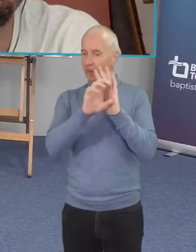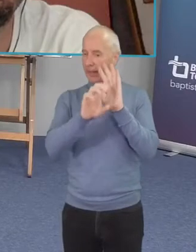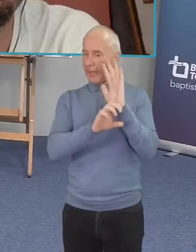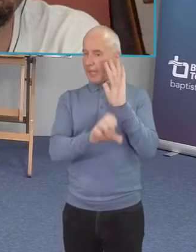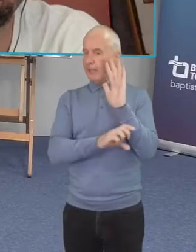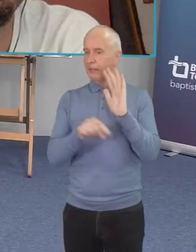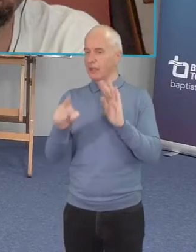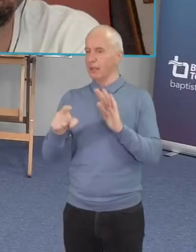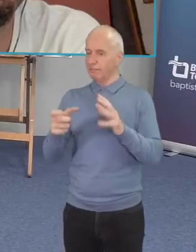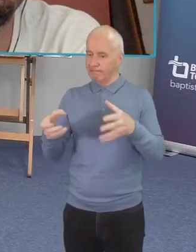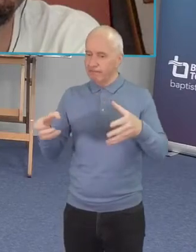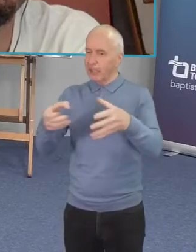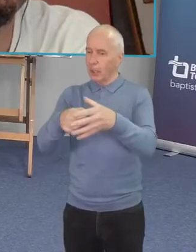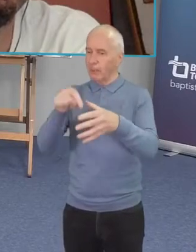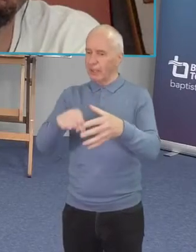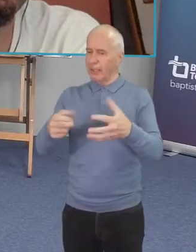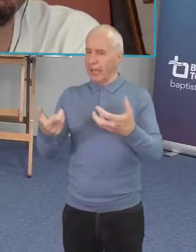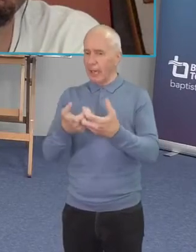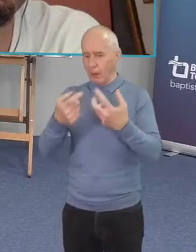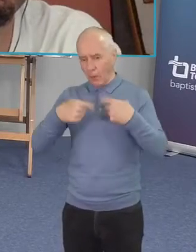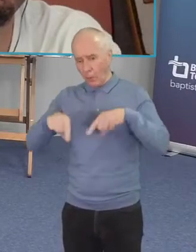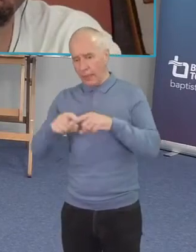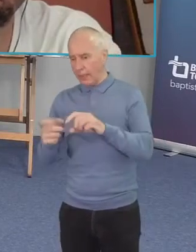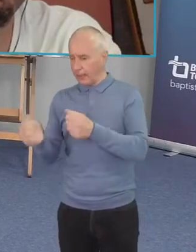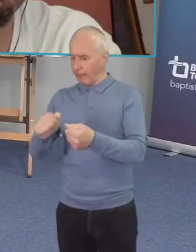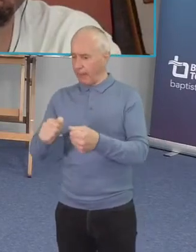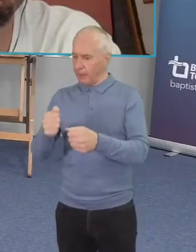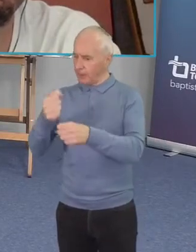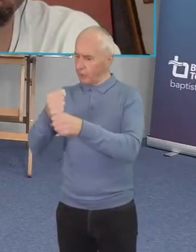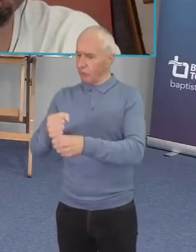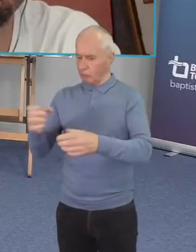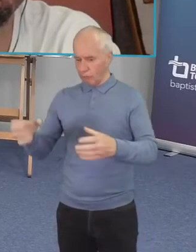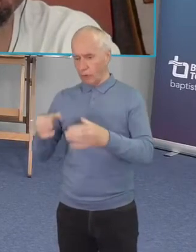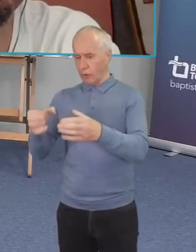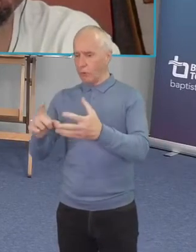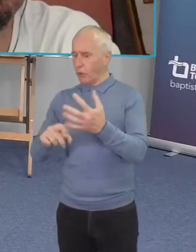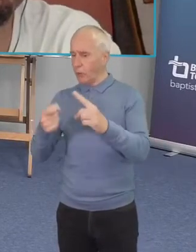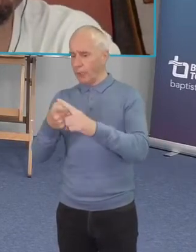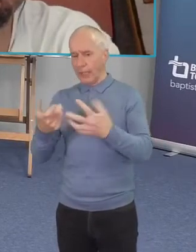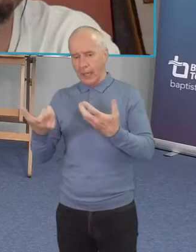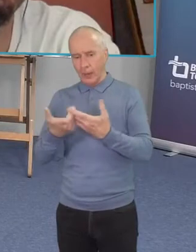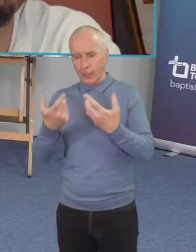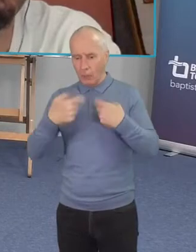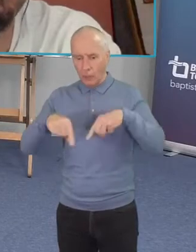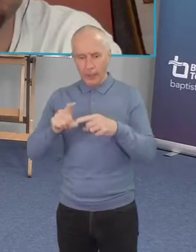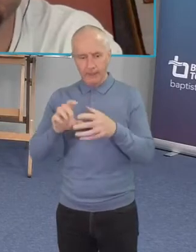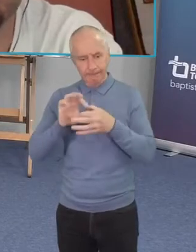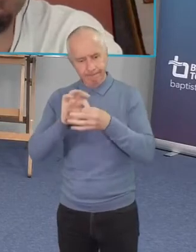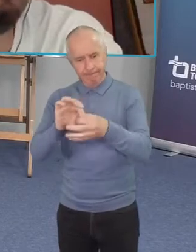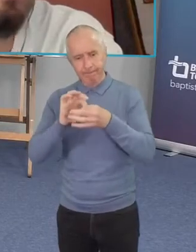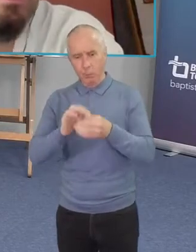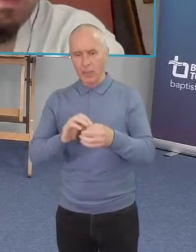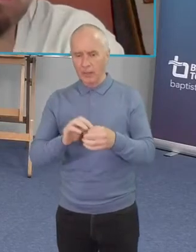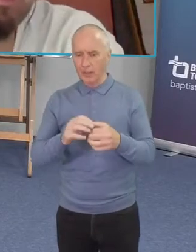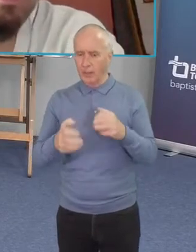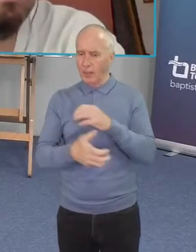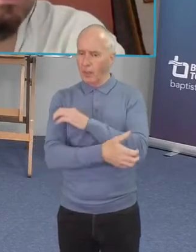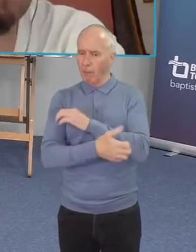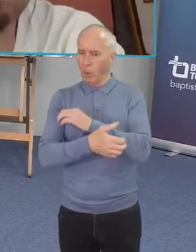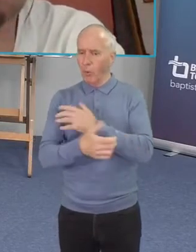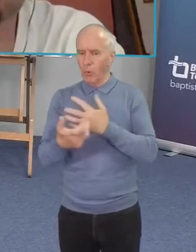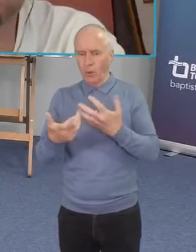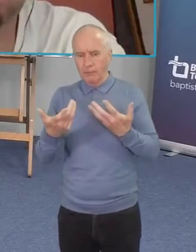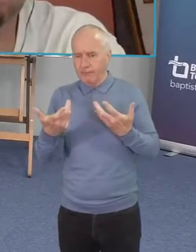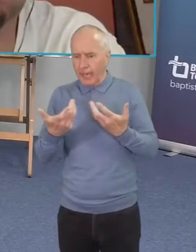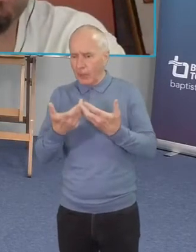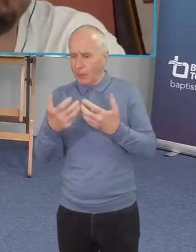baptist church in the uk re-engage with being good news to the poor well i don't think yeah thank